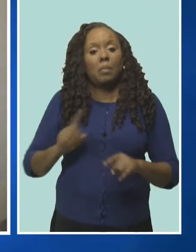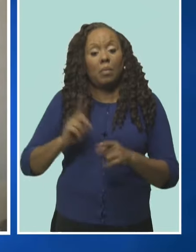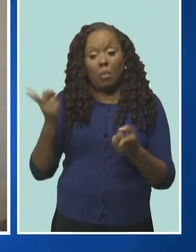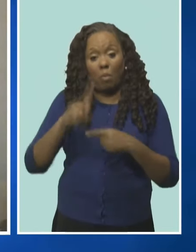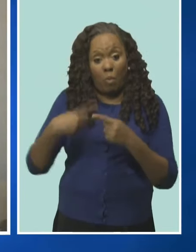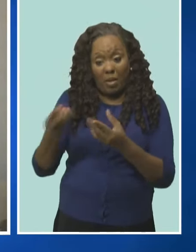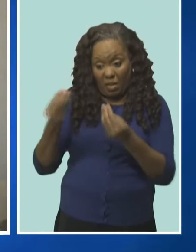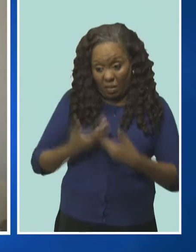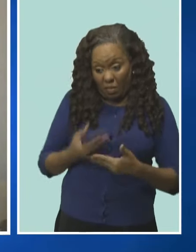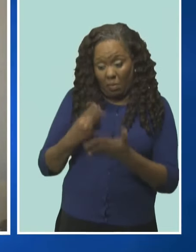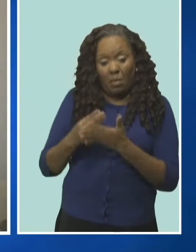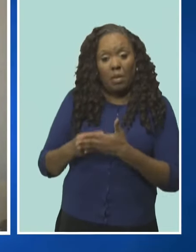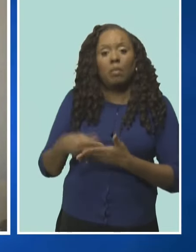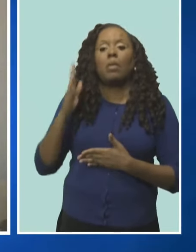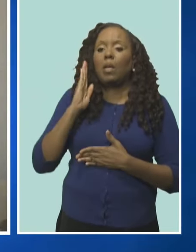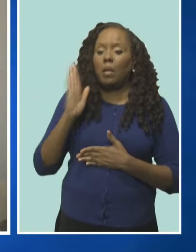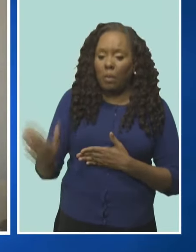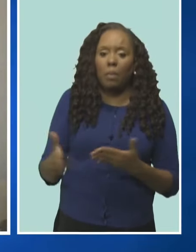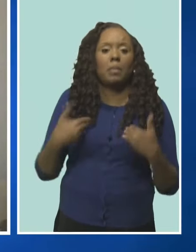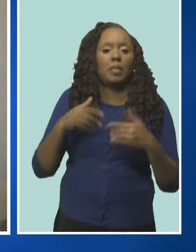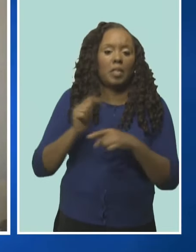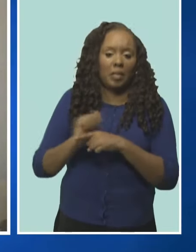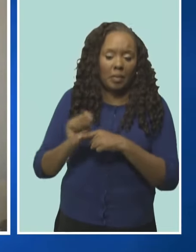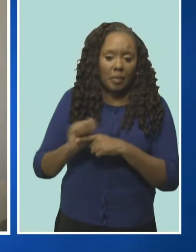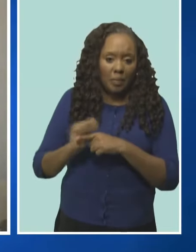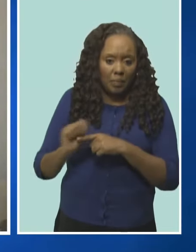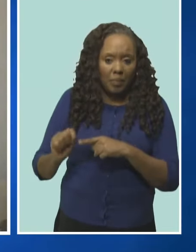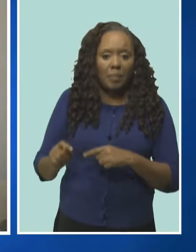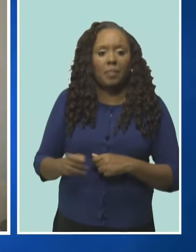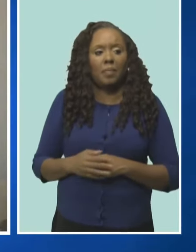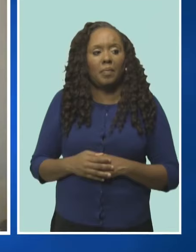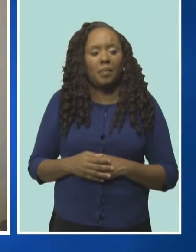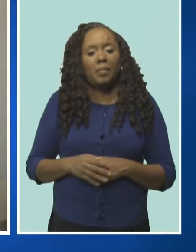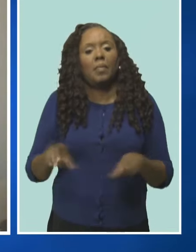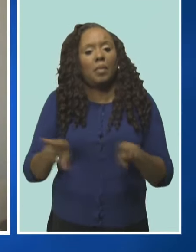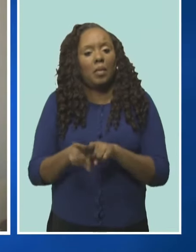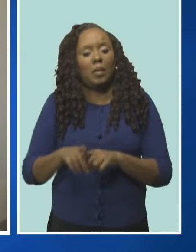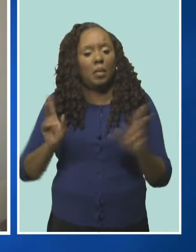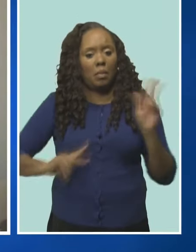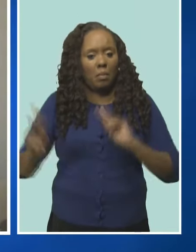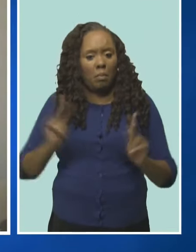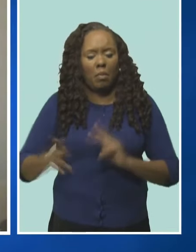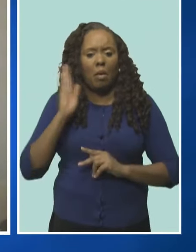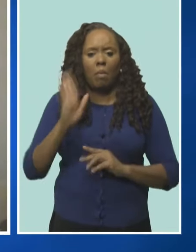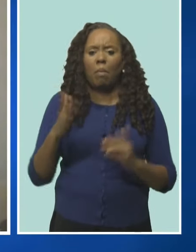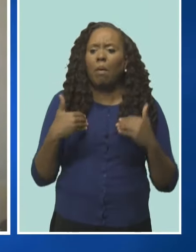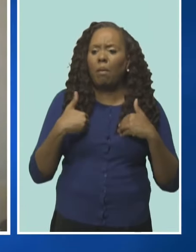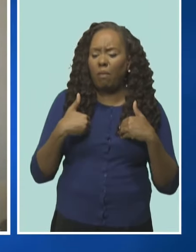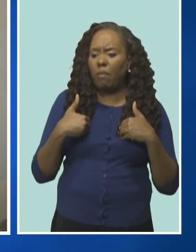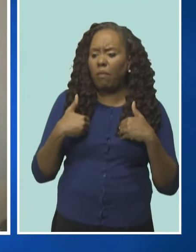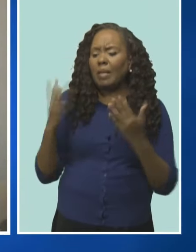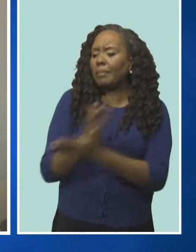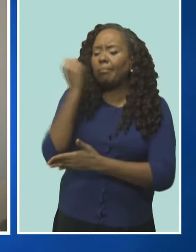as it did allude to, and exposure in terms of persons who have greater experience. The